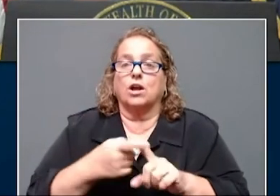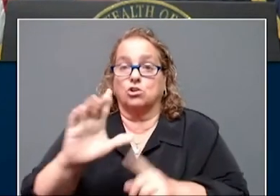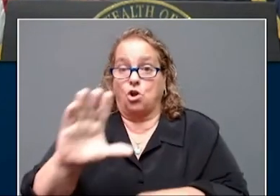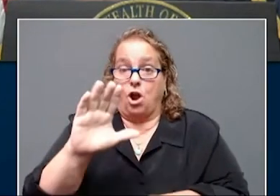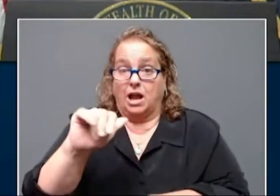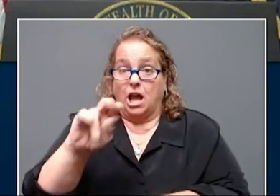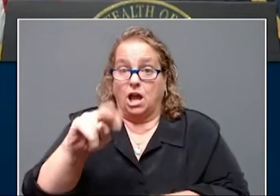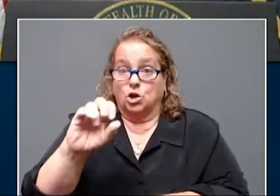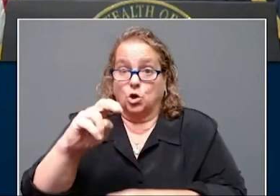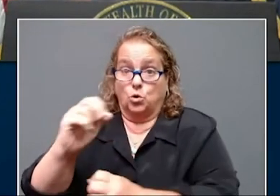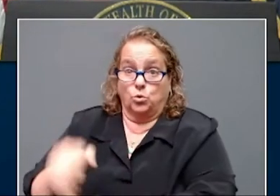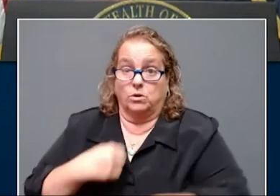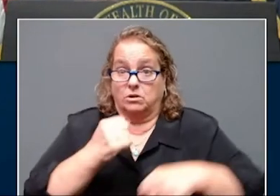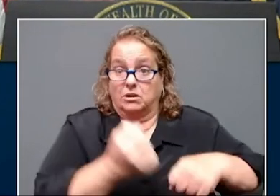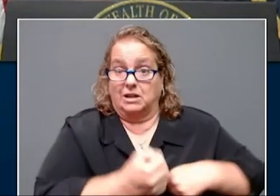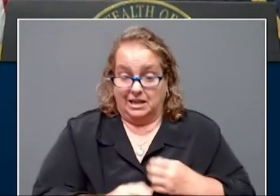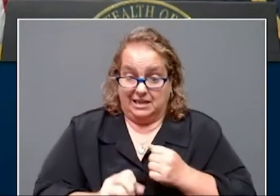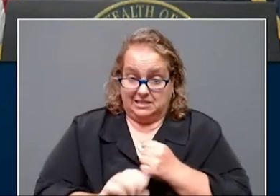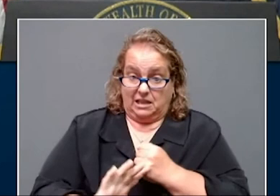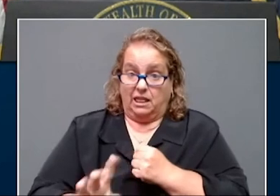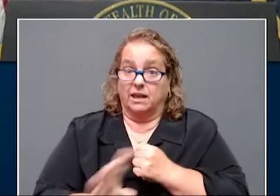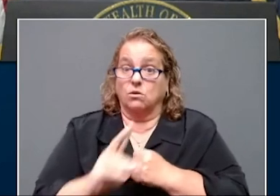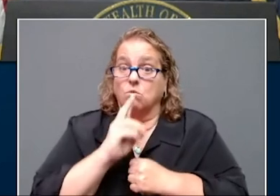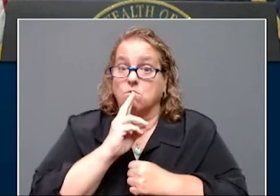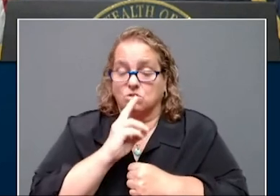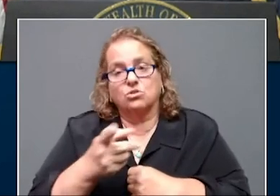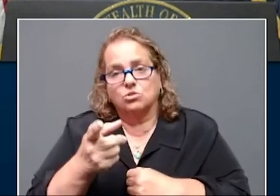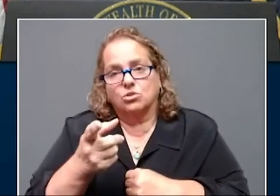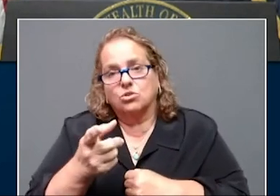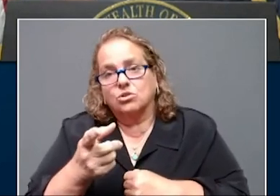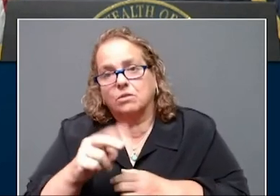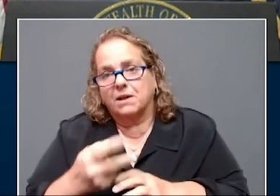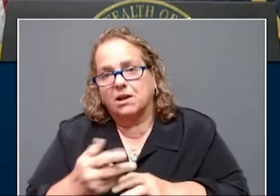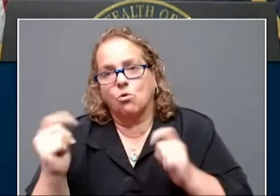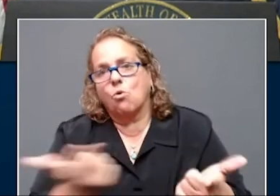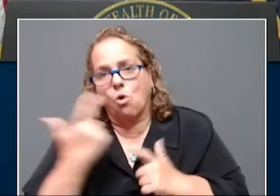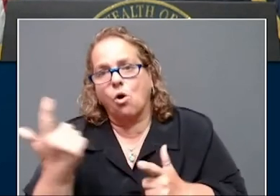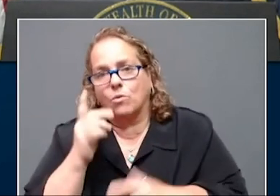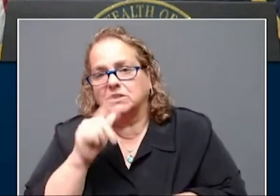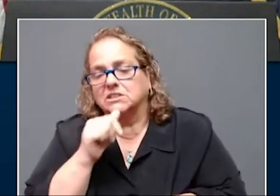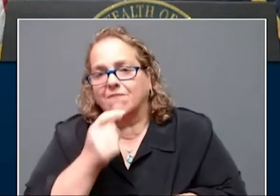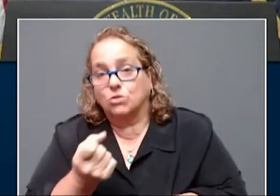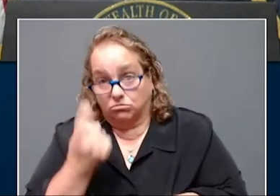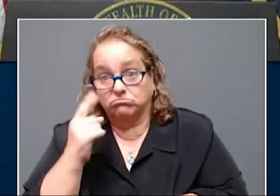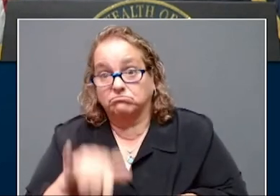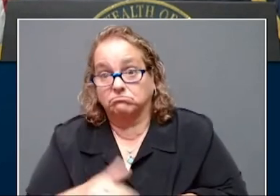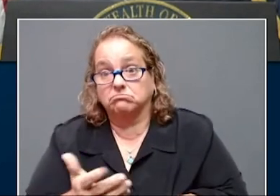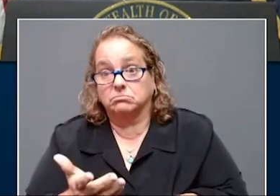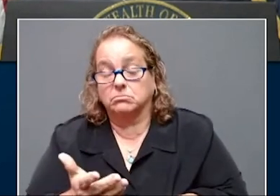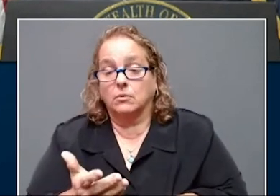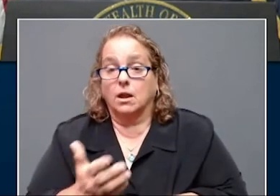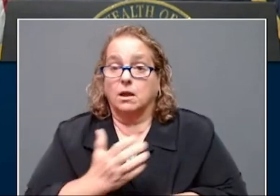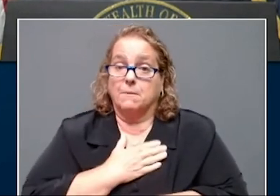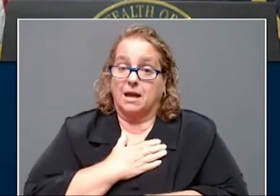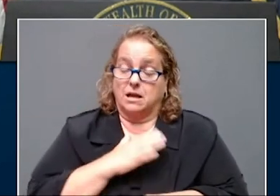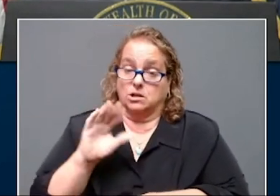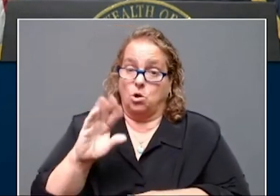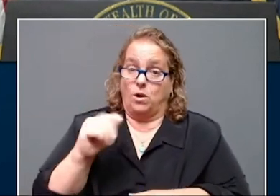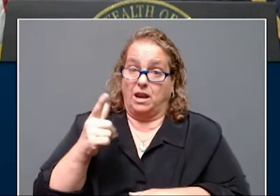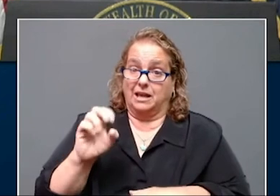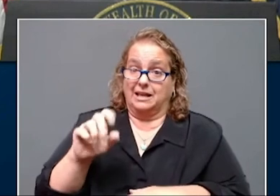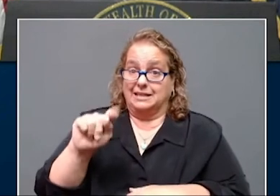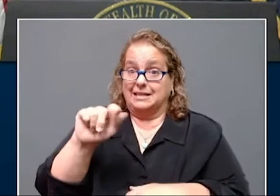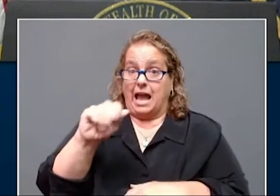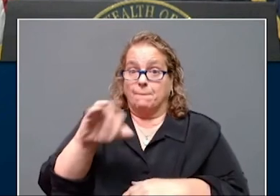they are seeing, you don't have to look at the numbers on the chart, you can see on the little blue line how fast it's going up. It's happening everywhere. If you